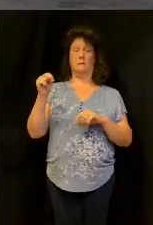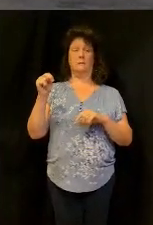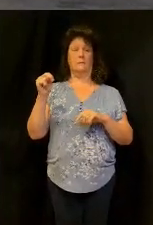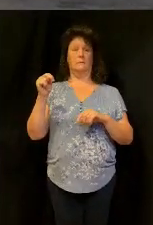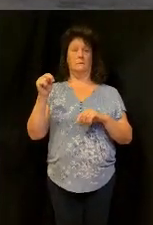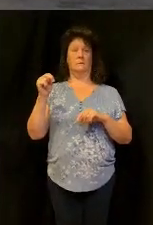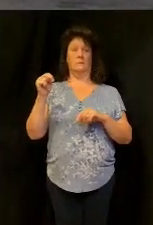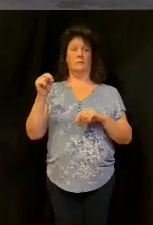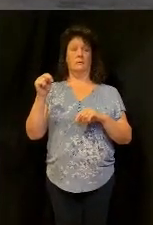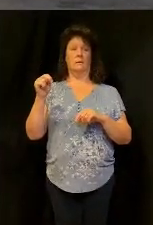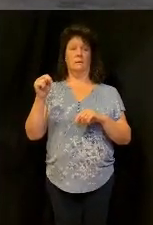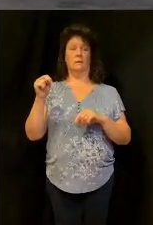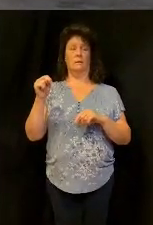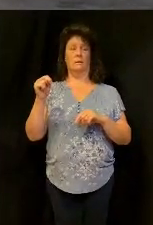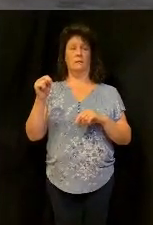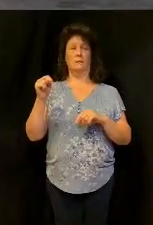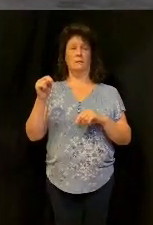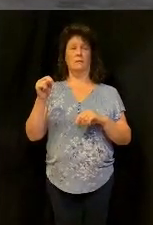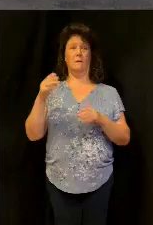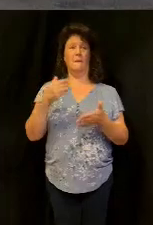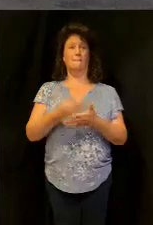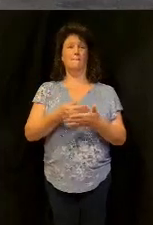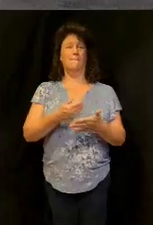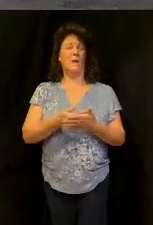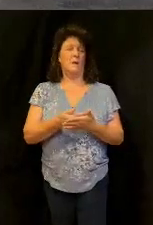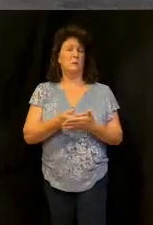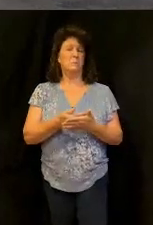see this is the deal money is amoral